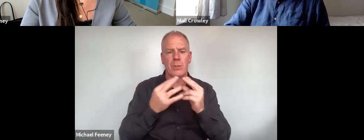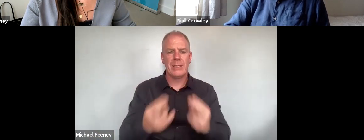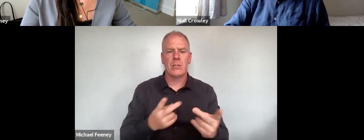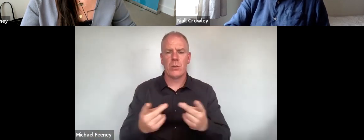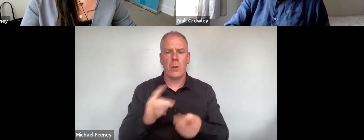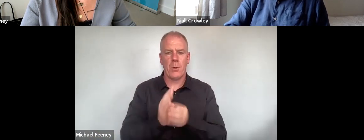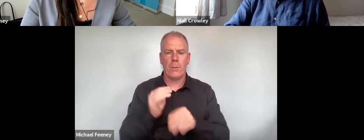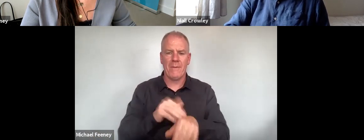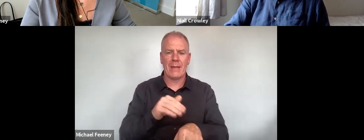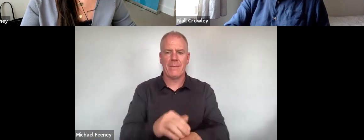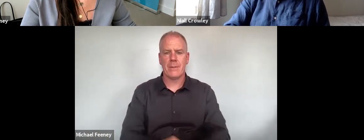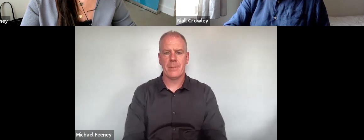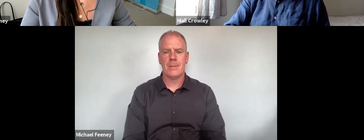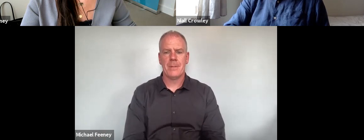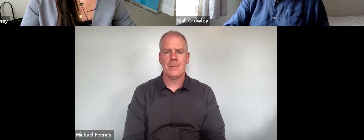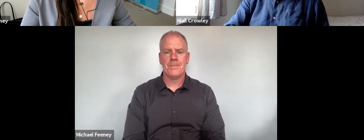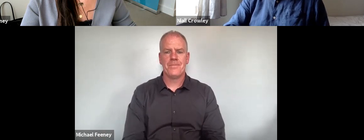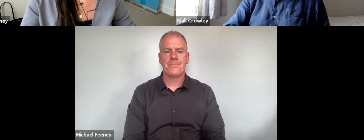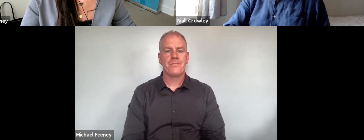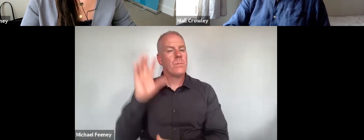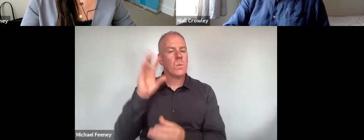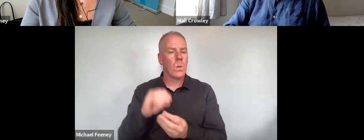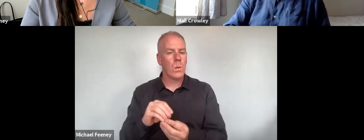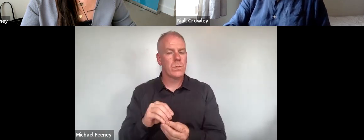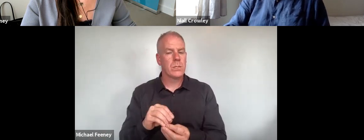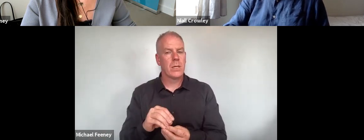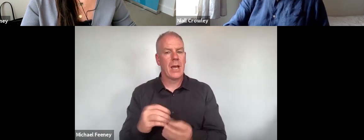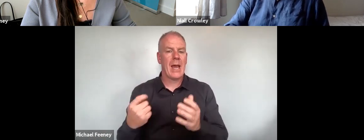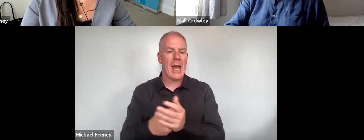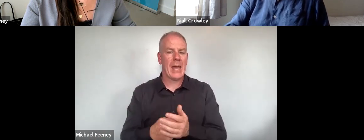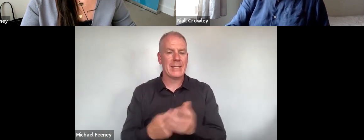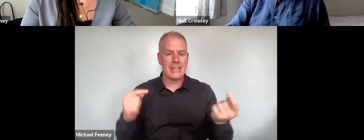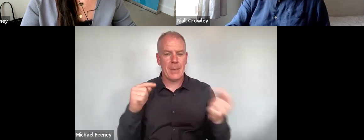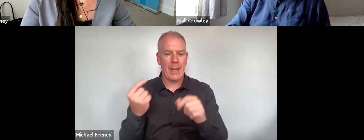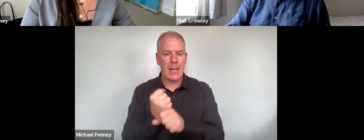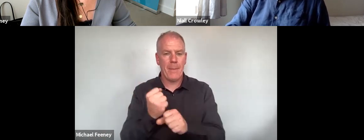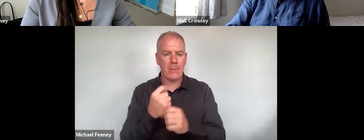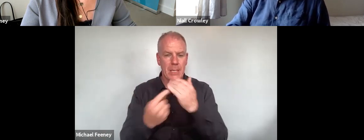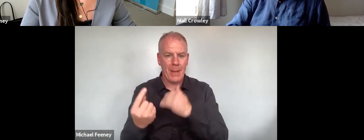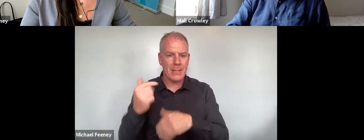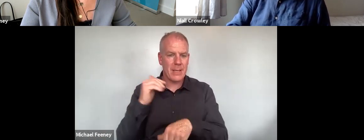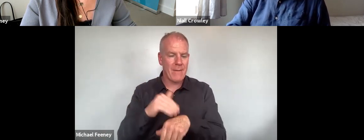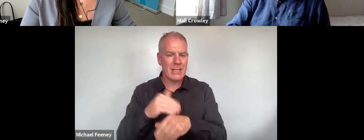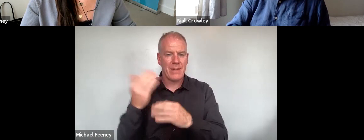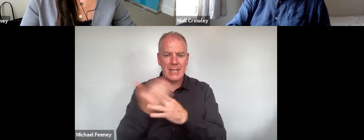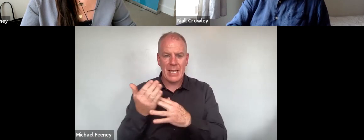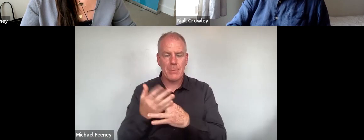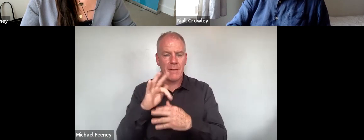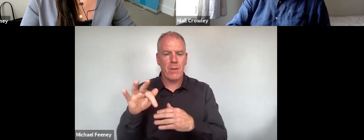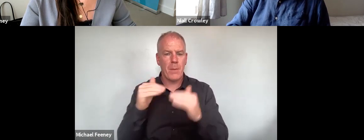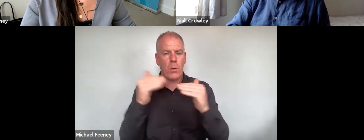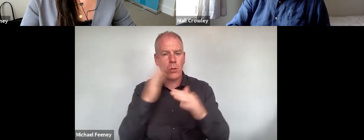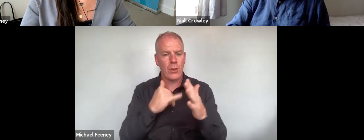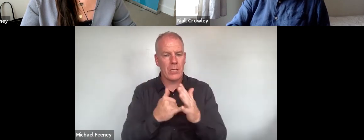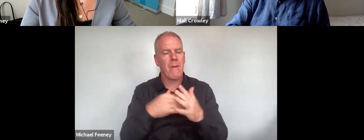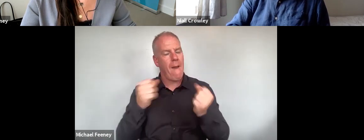be effective in this. In conclusion I would add that this debate on independence, effectiveness and accessibility of equality bodies poses